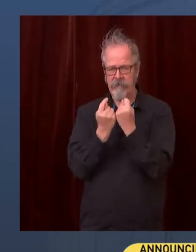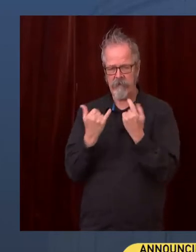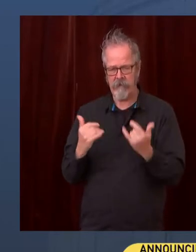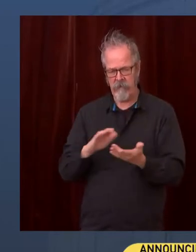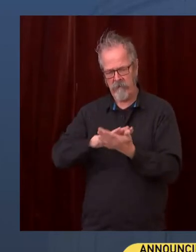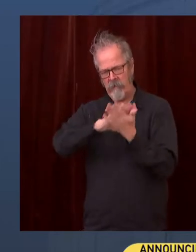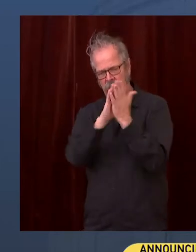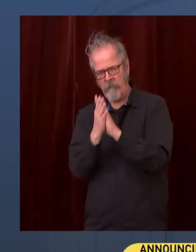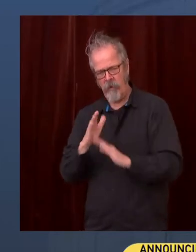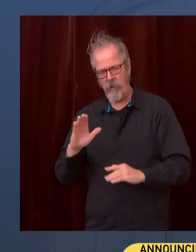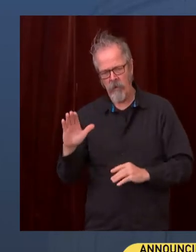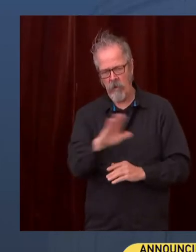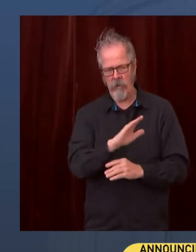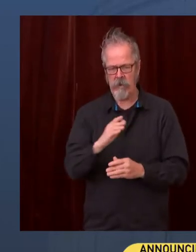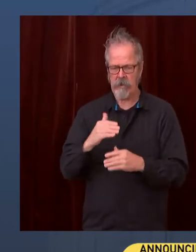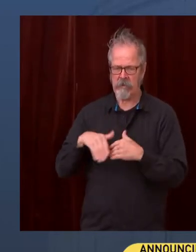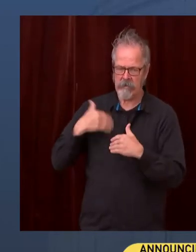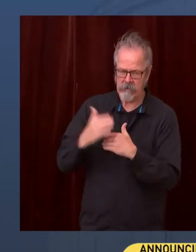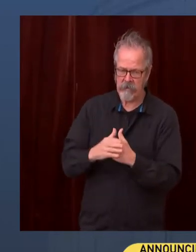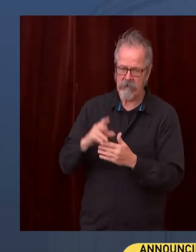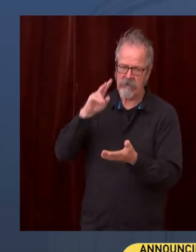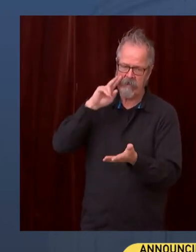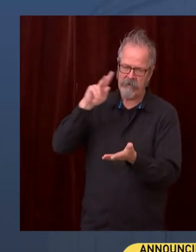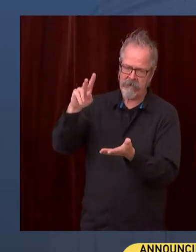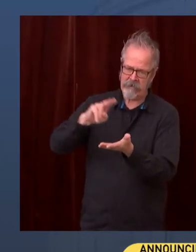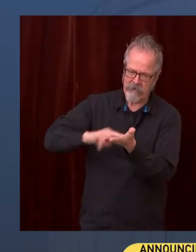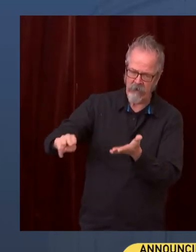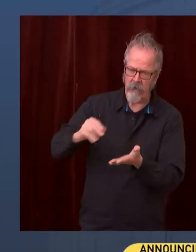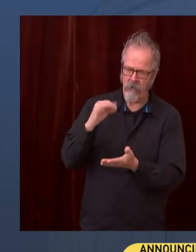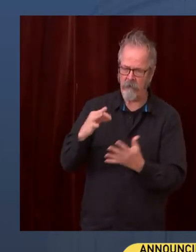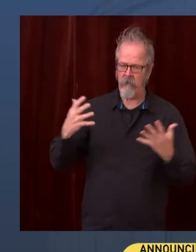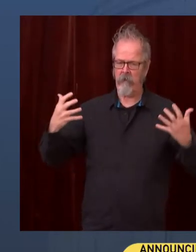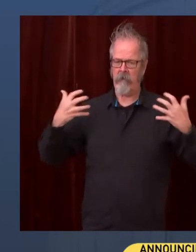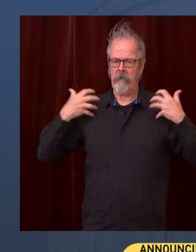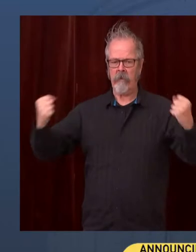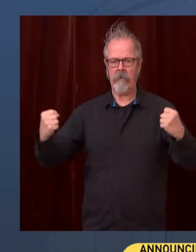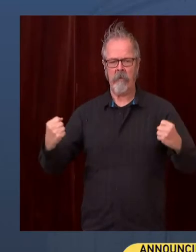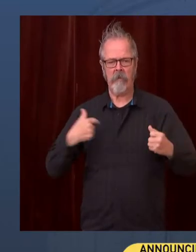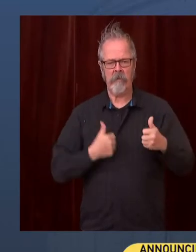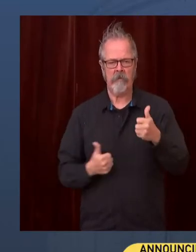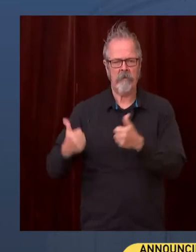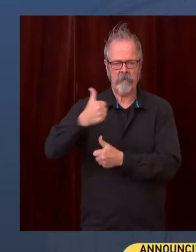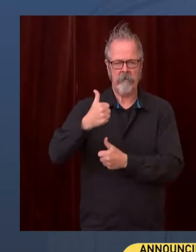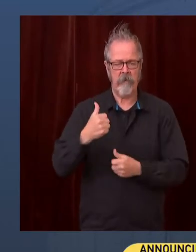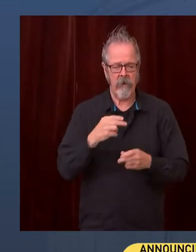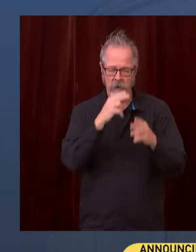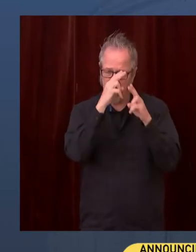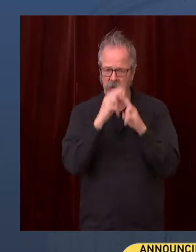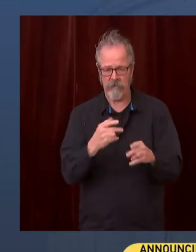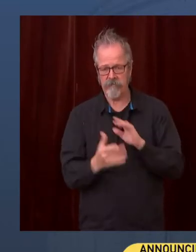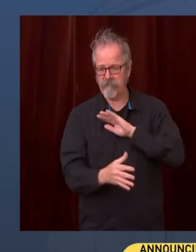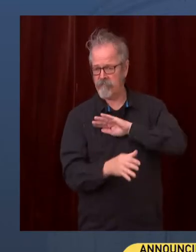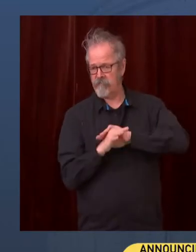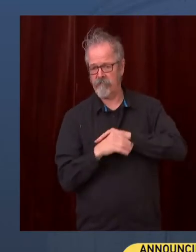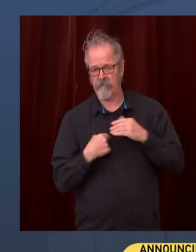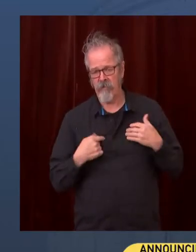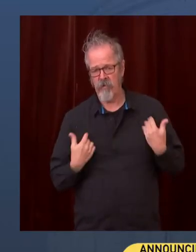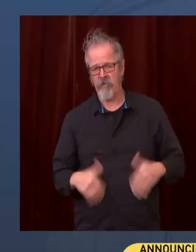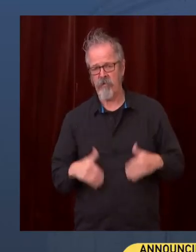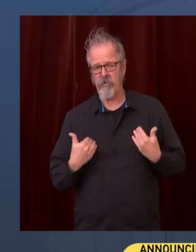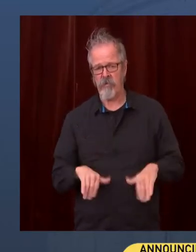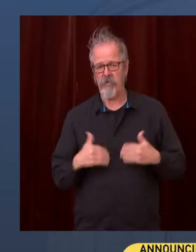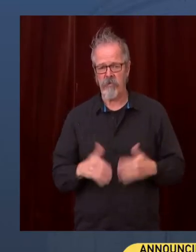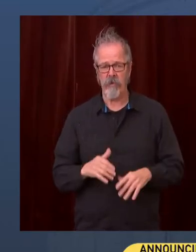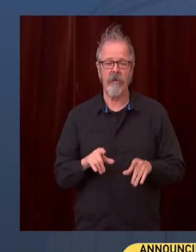I am honored that you have selected me. I will also say that it is an honor to follow in the